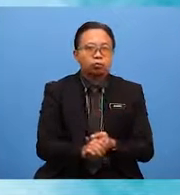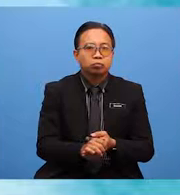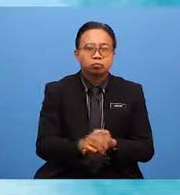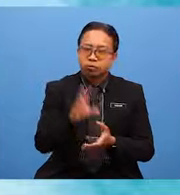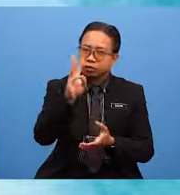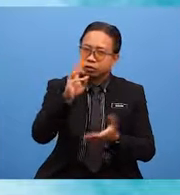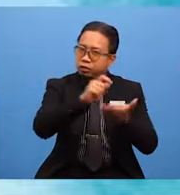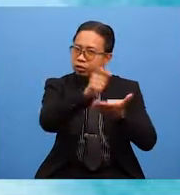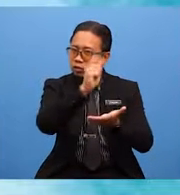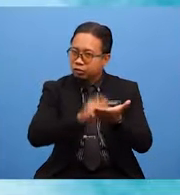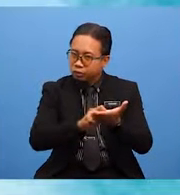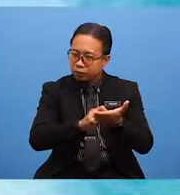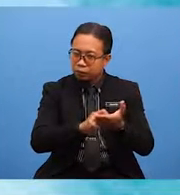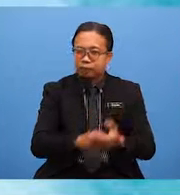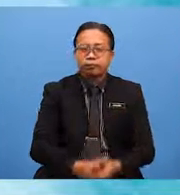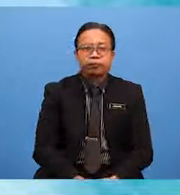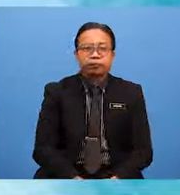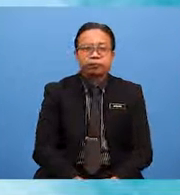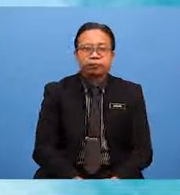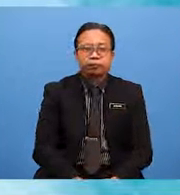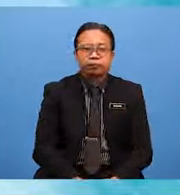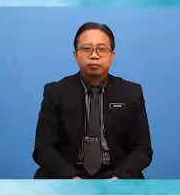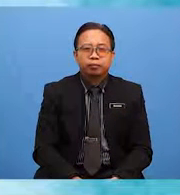Signature Name Position